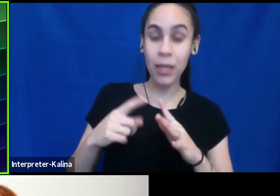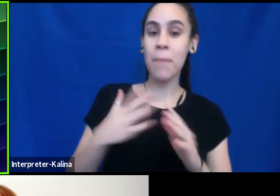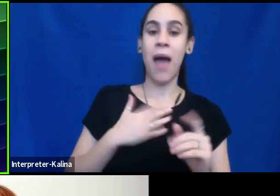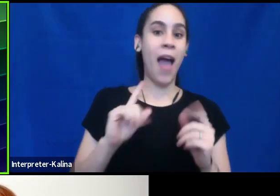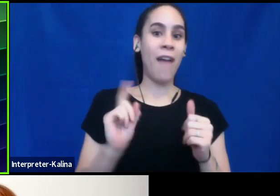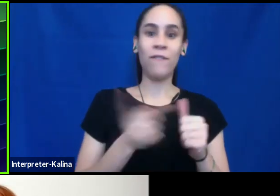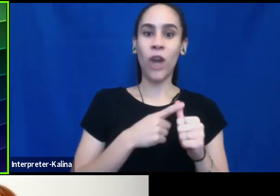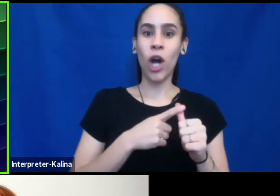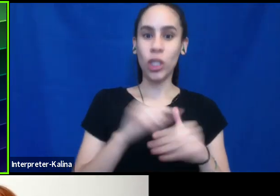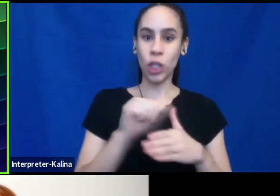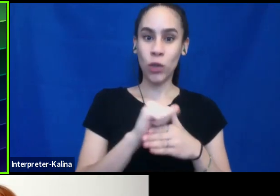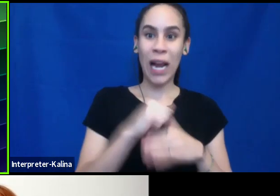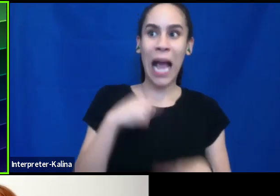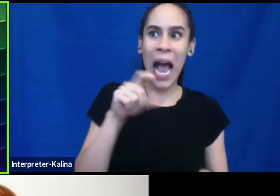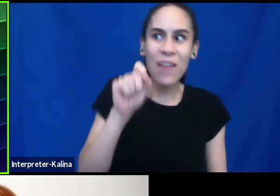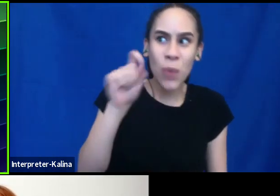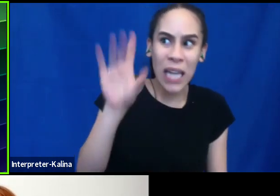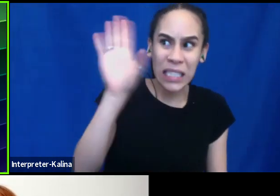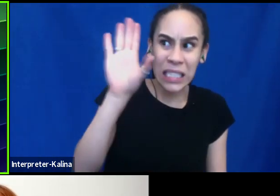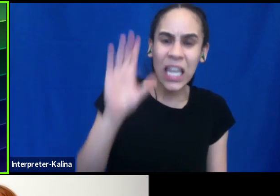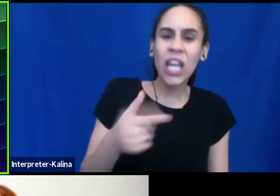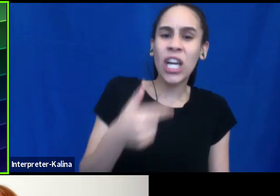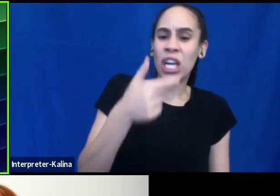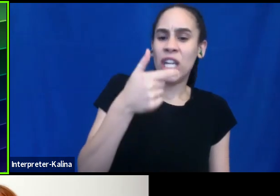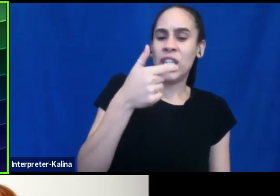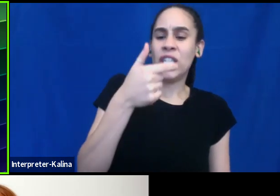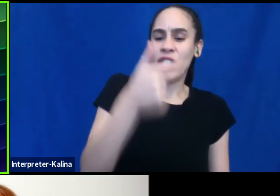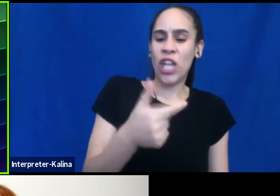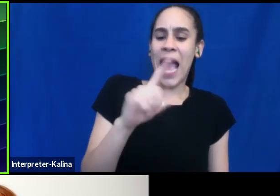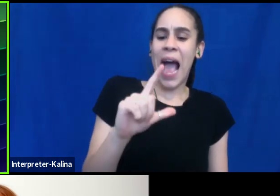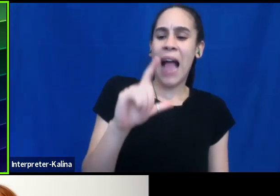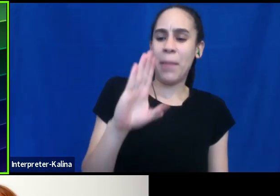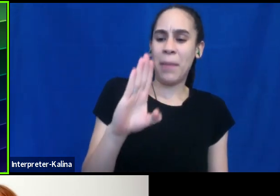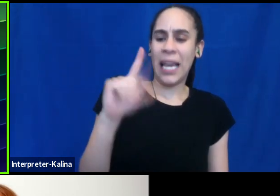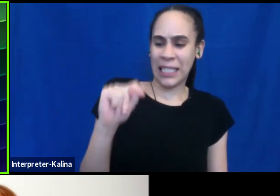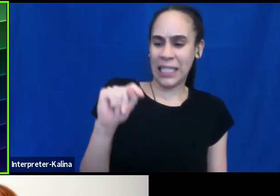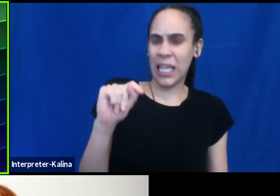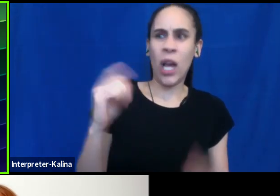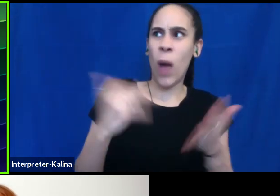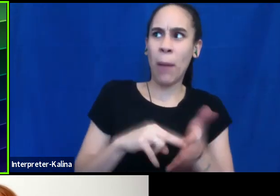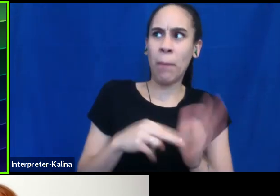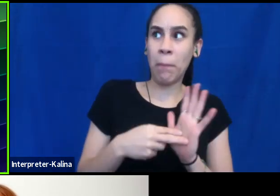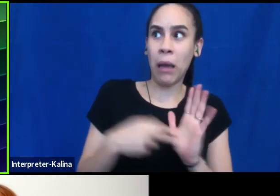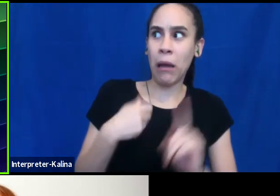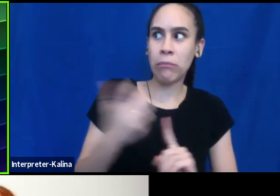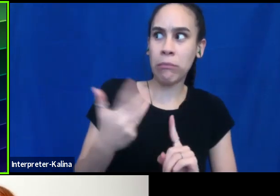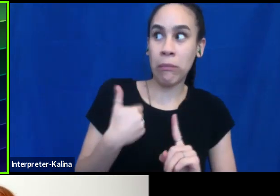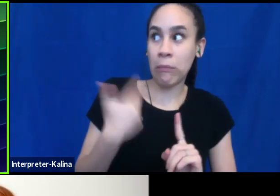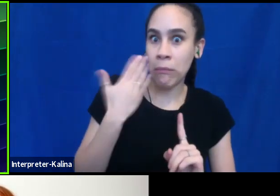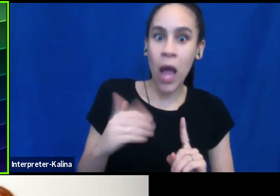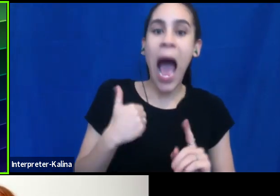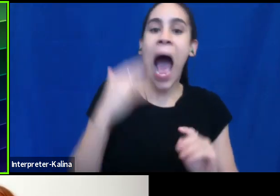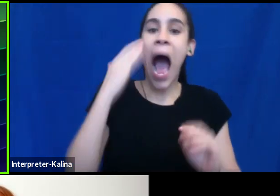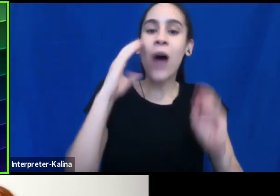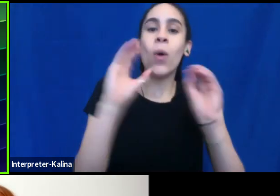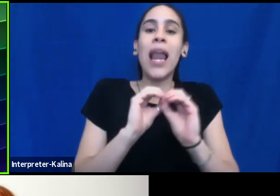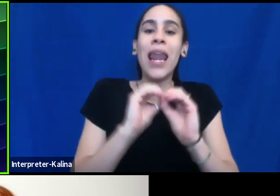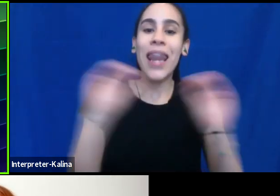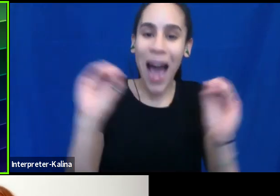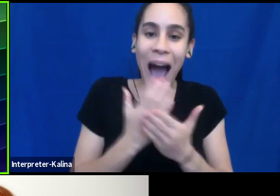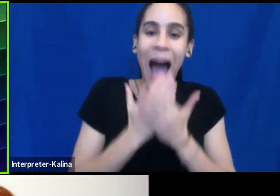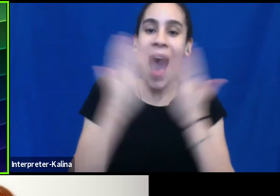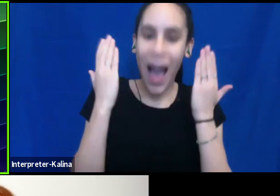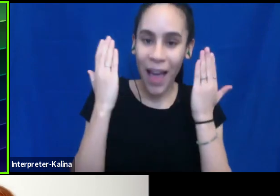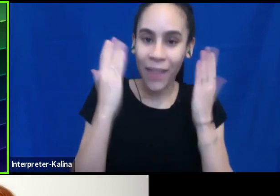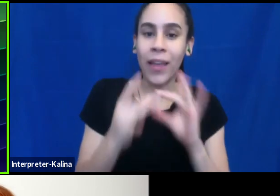I had to ask what at the time GLBT stood for, cause I had no idea. So I was starting from like, I knew nothing about the community